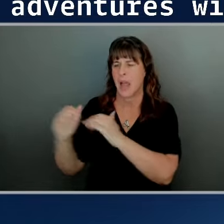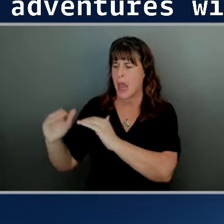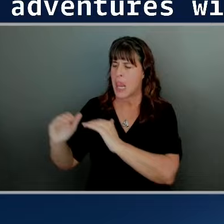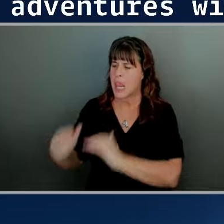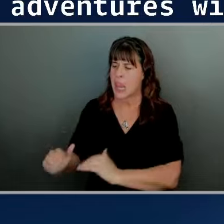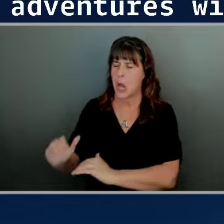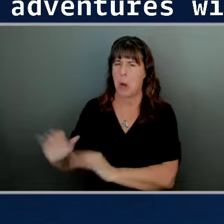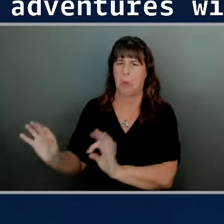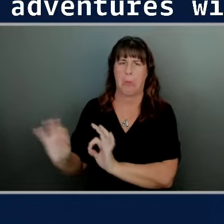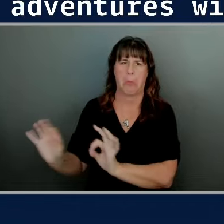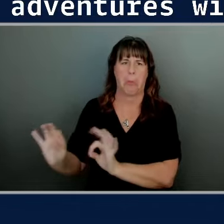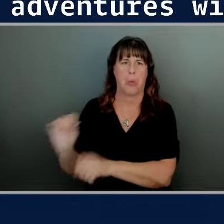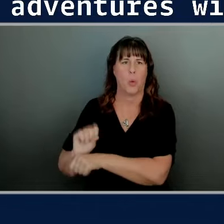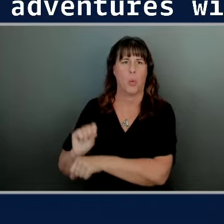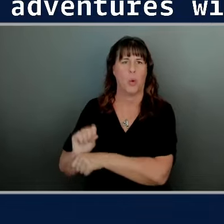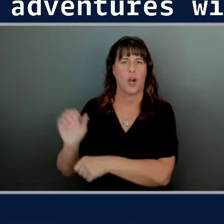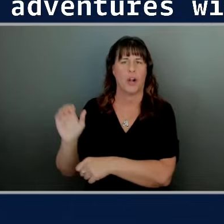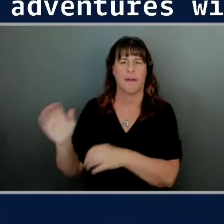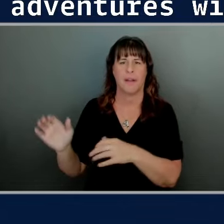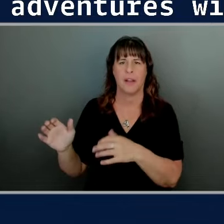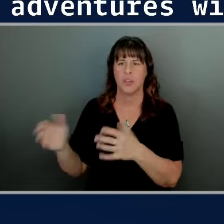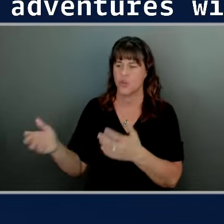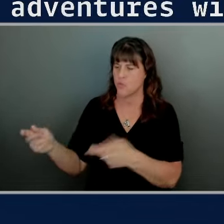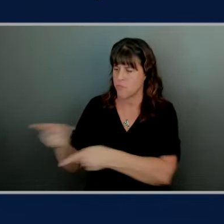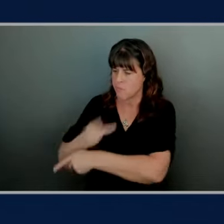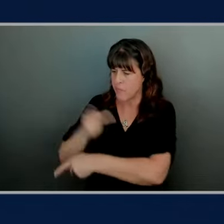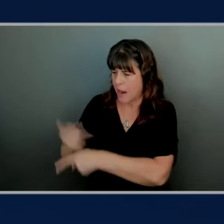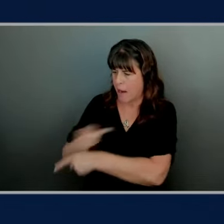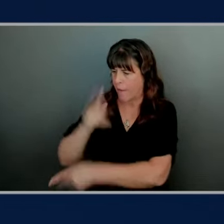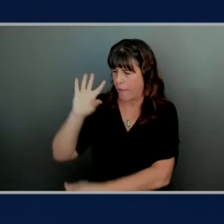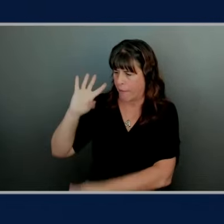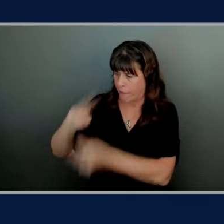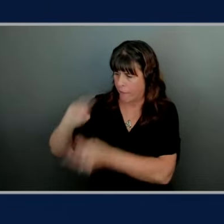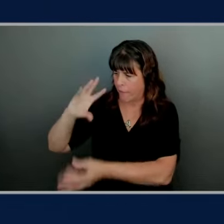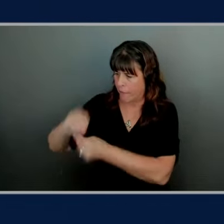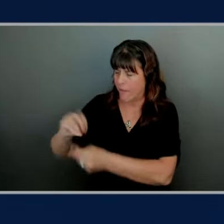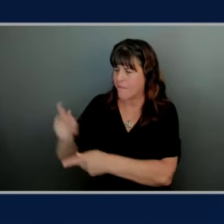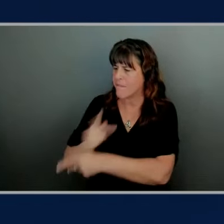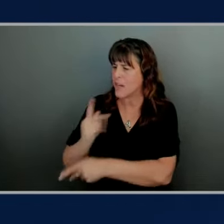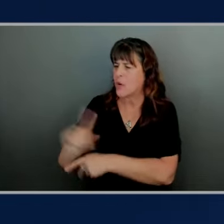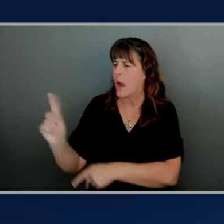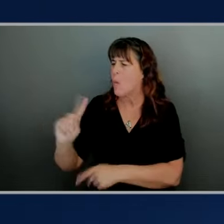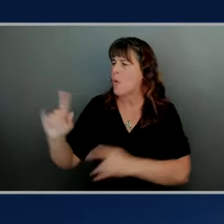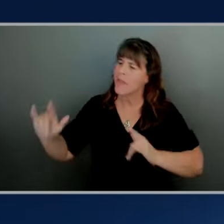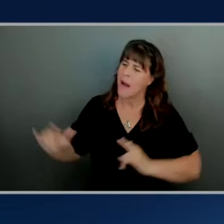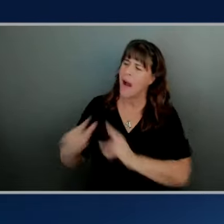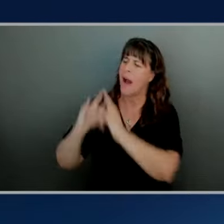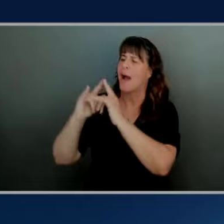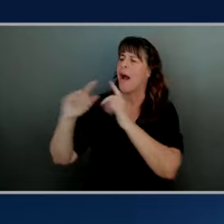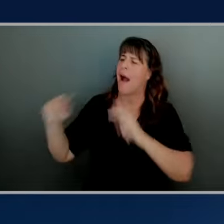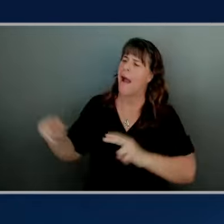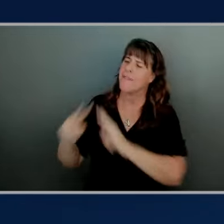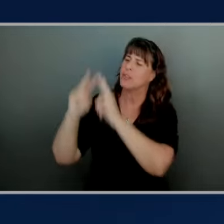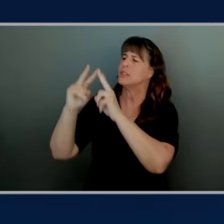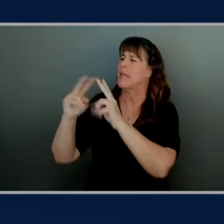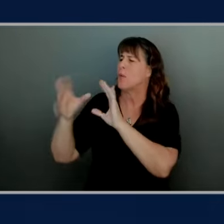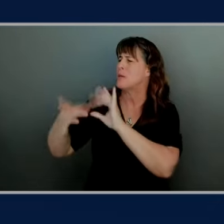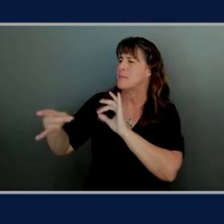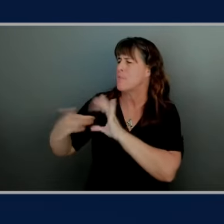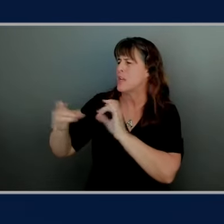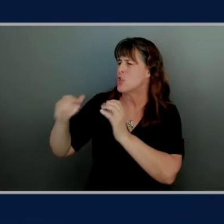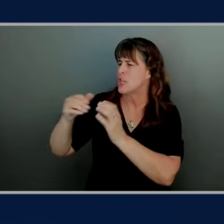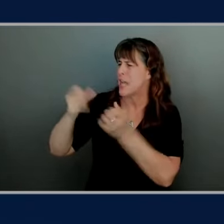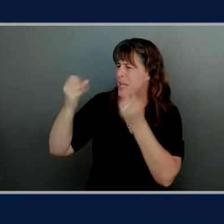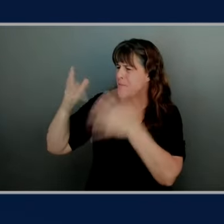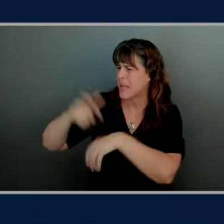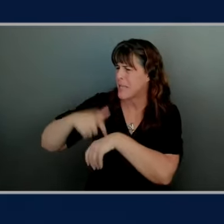kind of in the middle to just aggregate and and you know find where the Eiffel Tower is mentioned as many places you can as you can across the